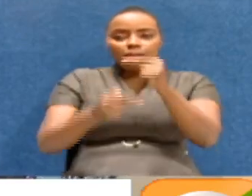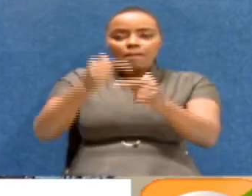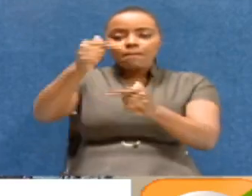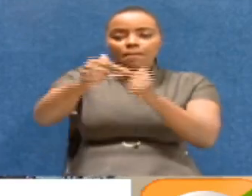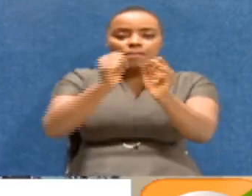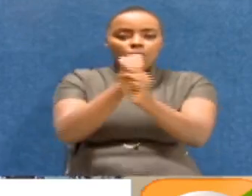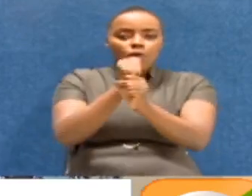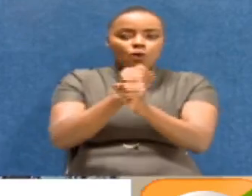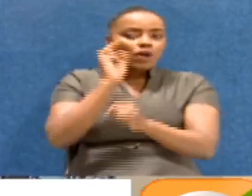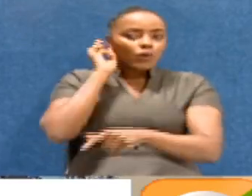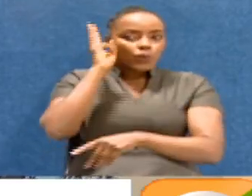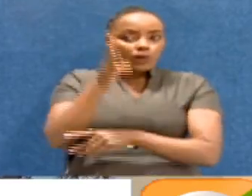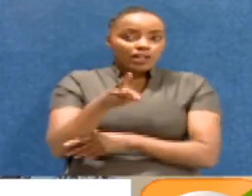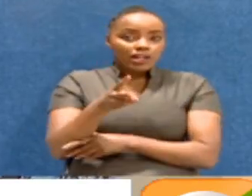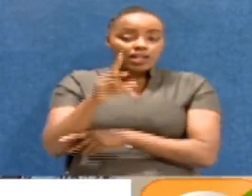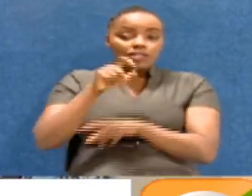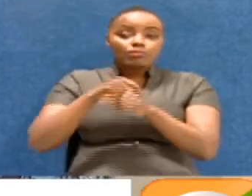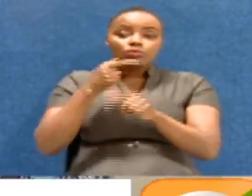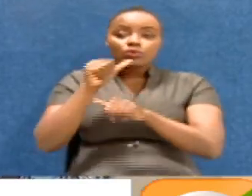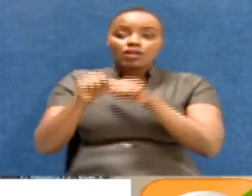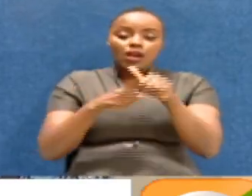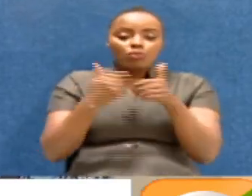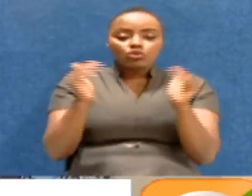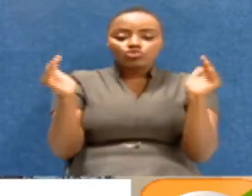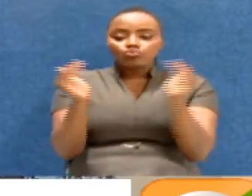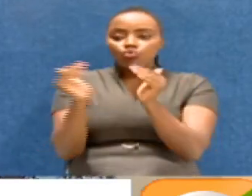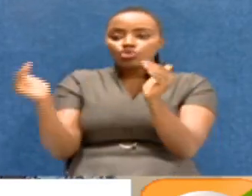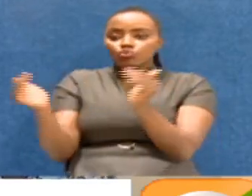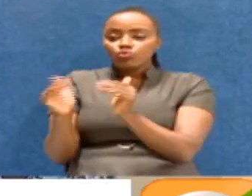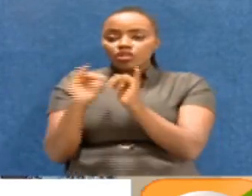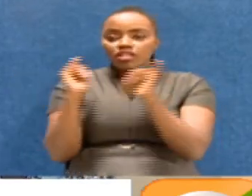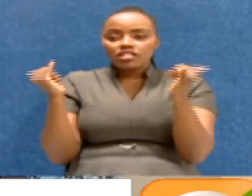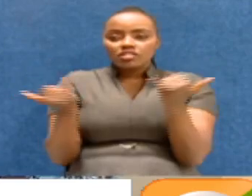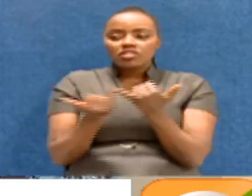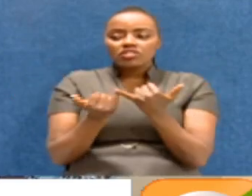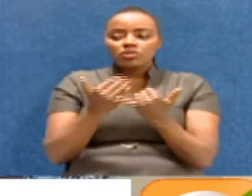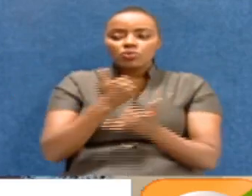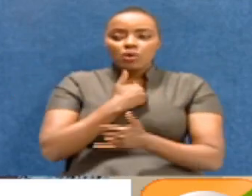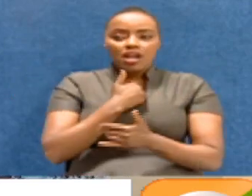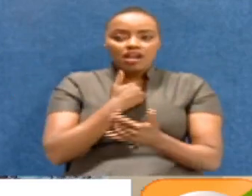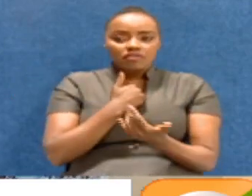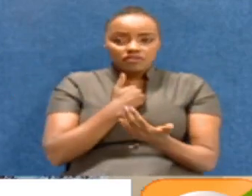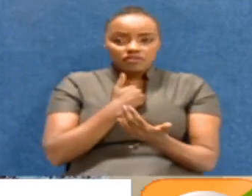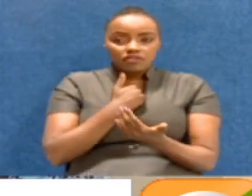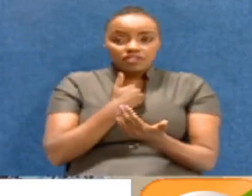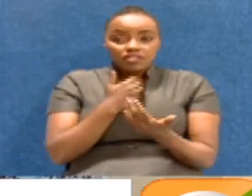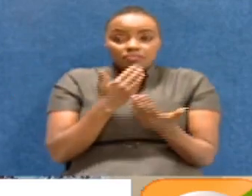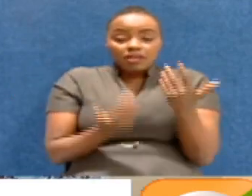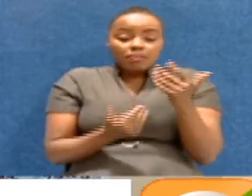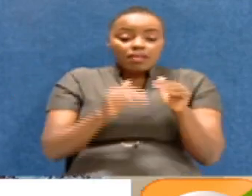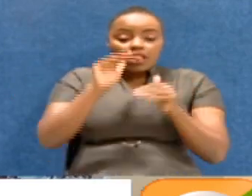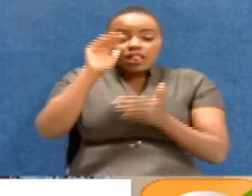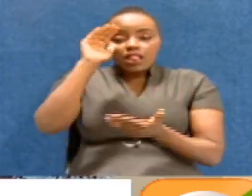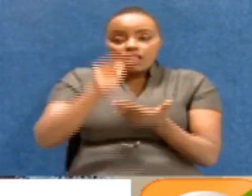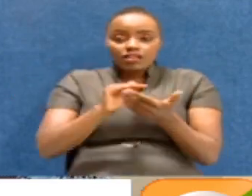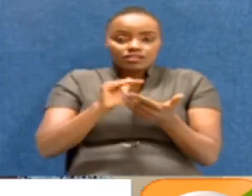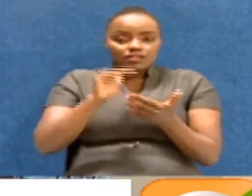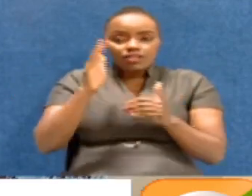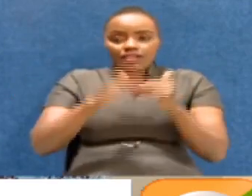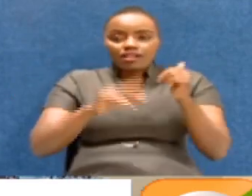gets to work. And when we talk of small institutions where you have a staff force of less than 20,